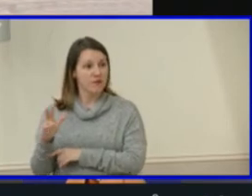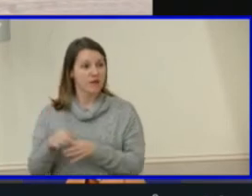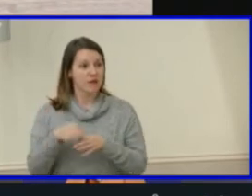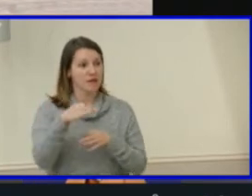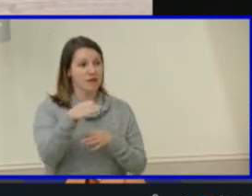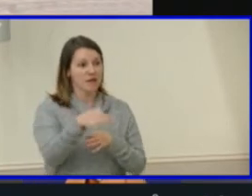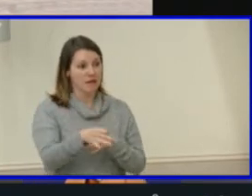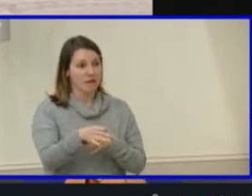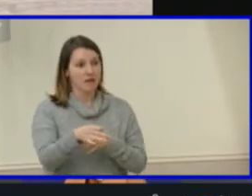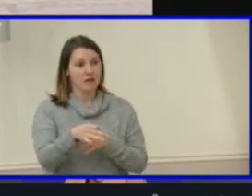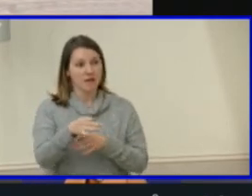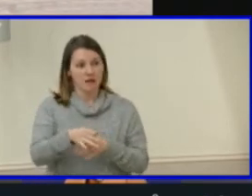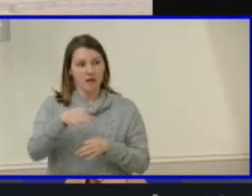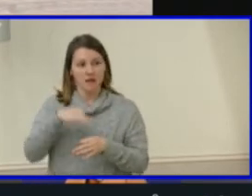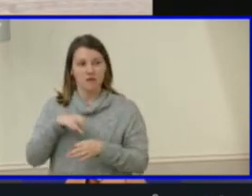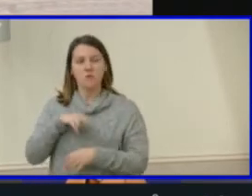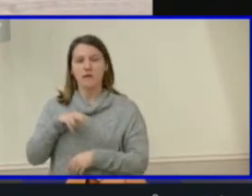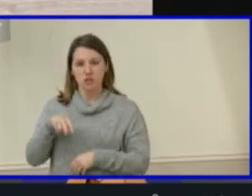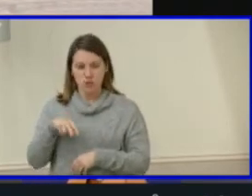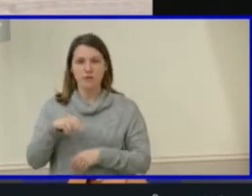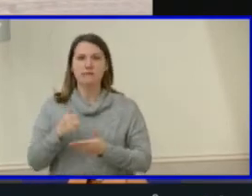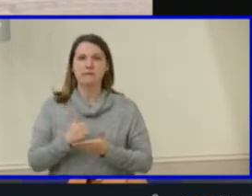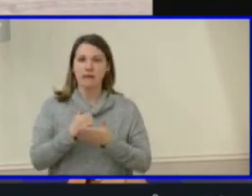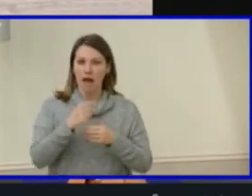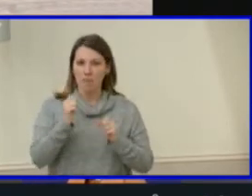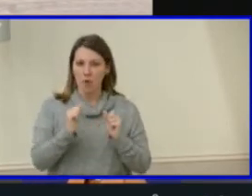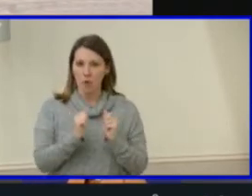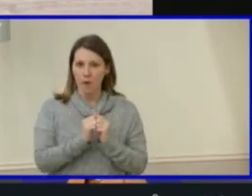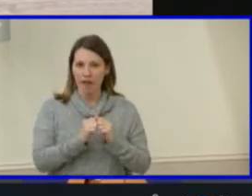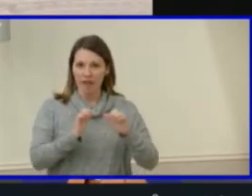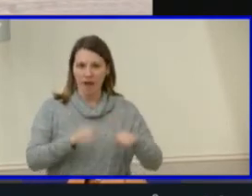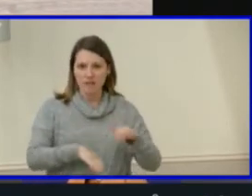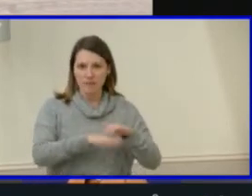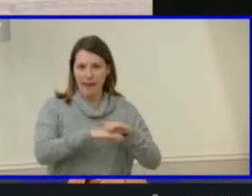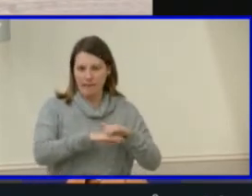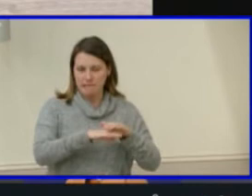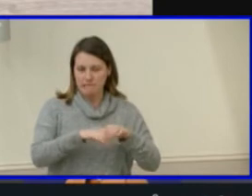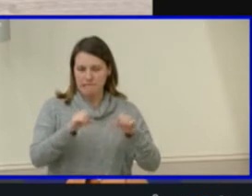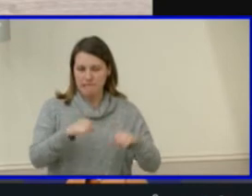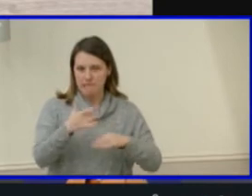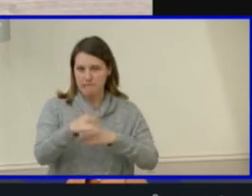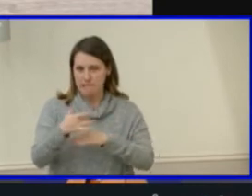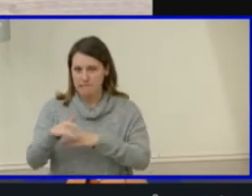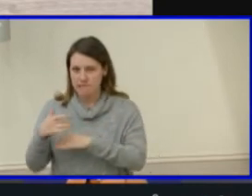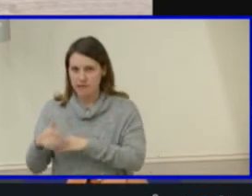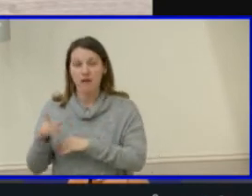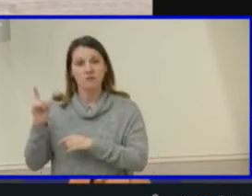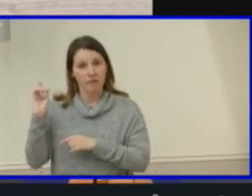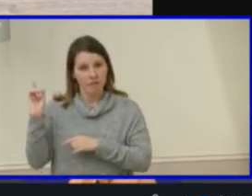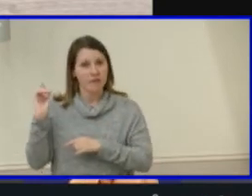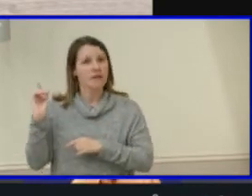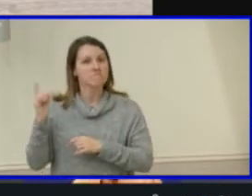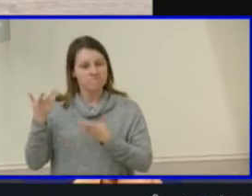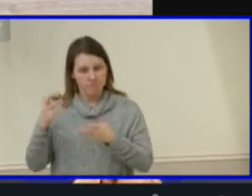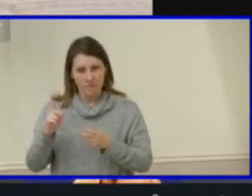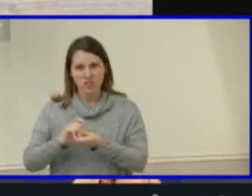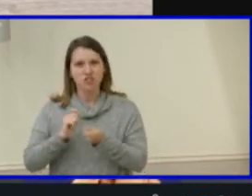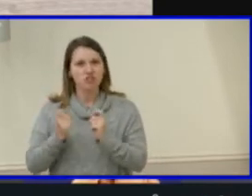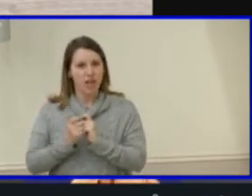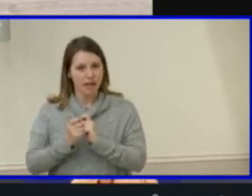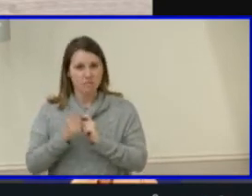concerns in the River's Edge, Springfield Park and Longin Corridor. This slide reflects that change as we made that move.